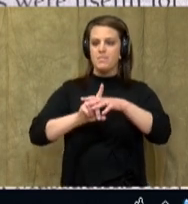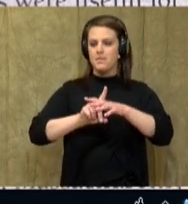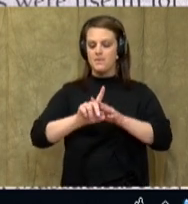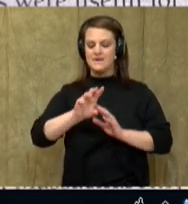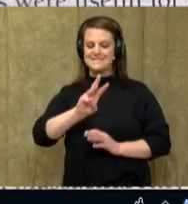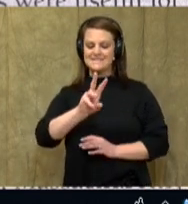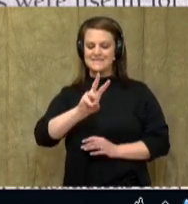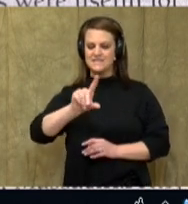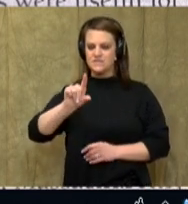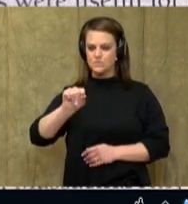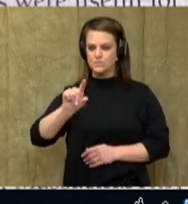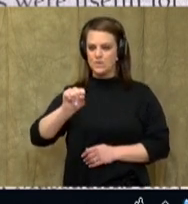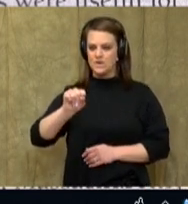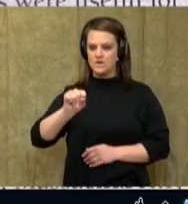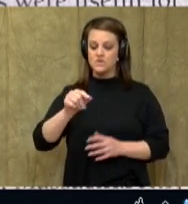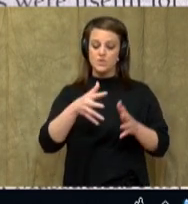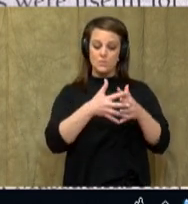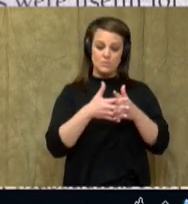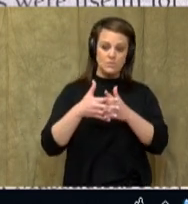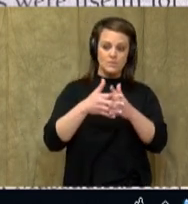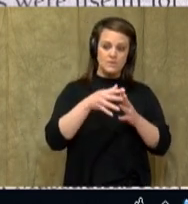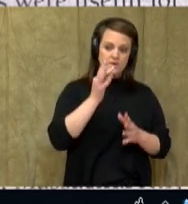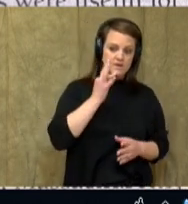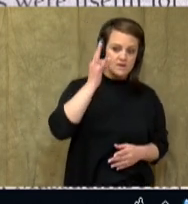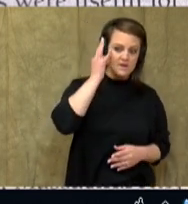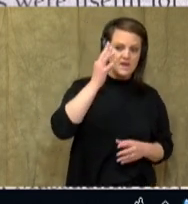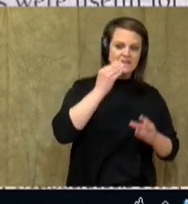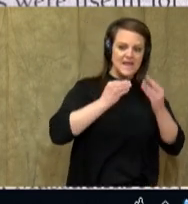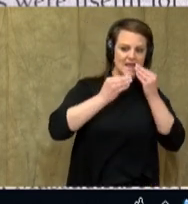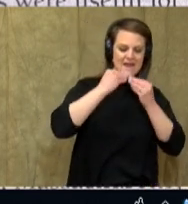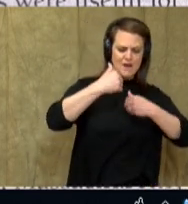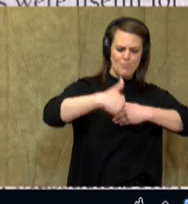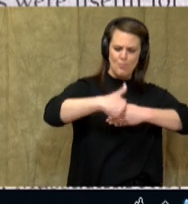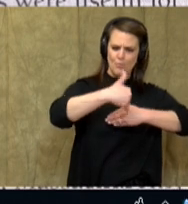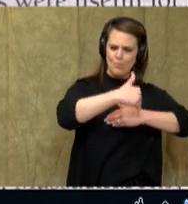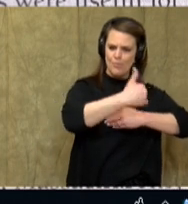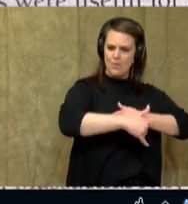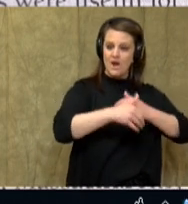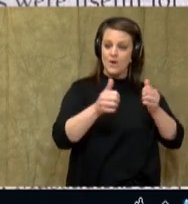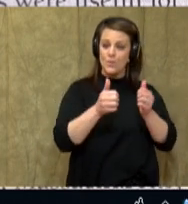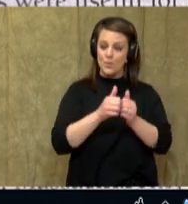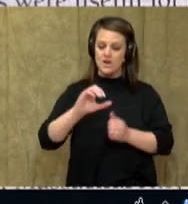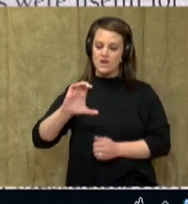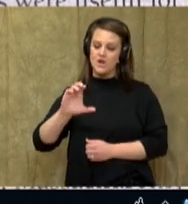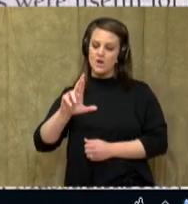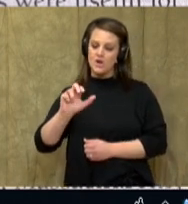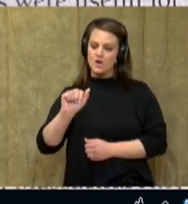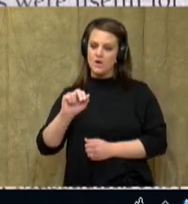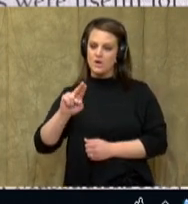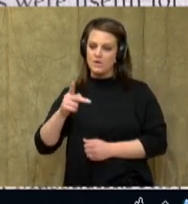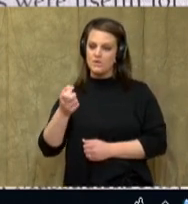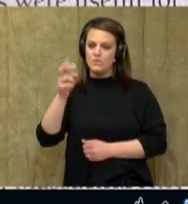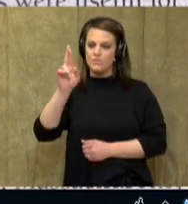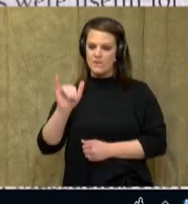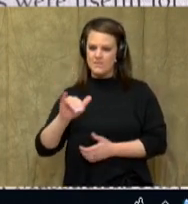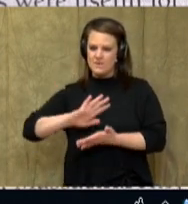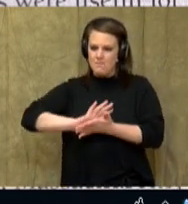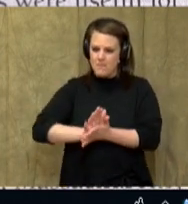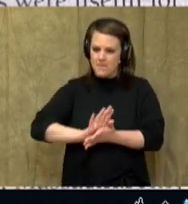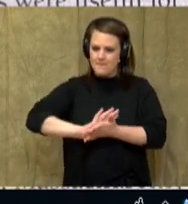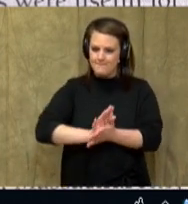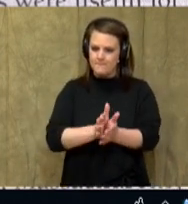Native Americans ate a bread made with cranberries mashed into cornmeal. Hmm.